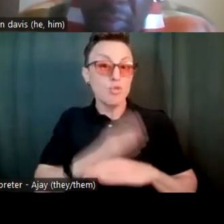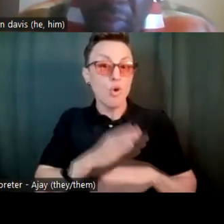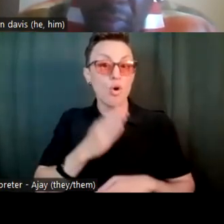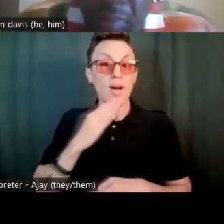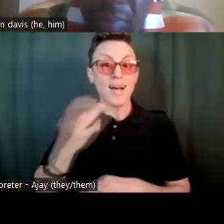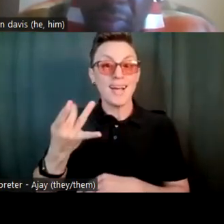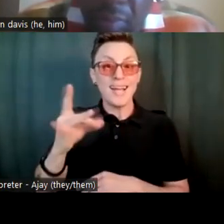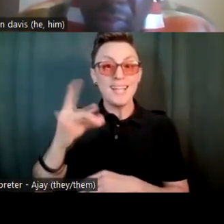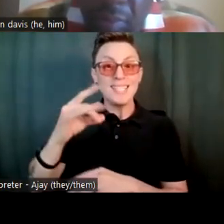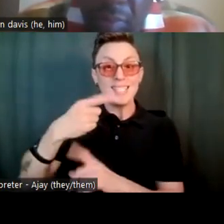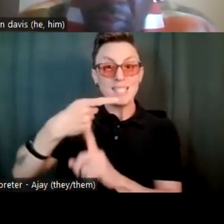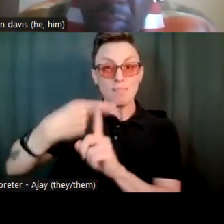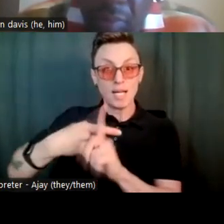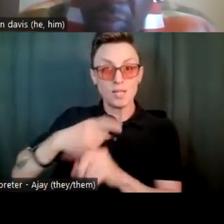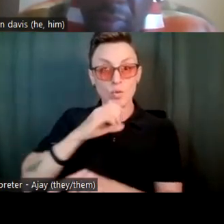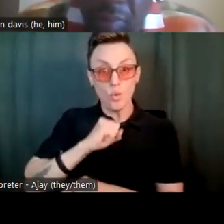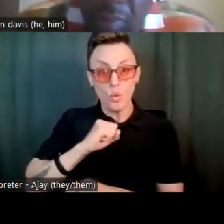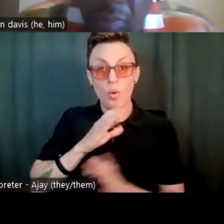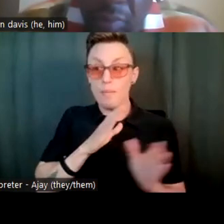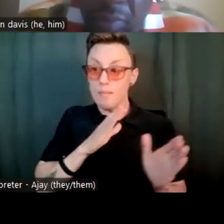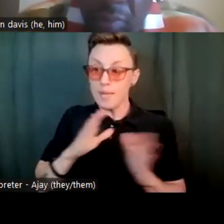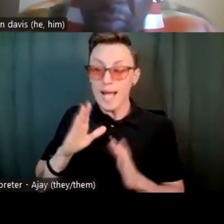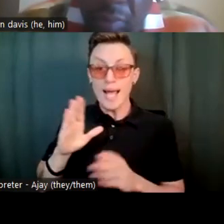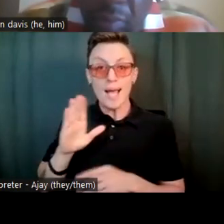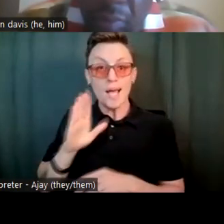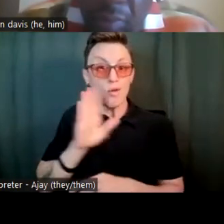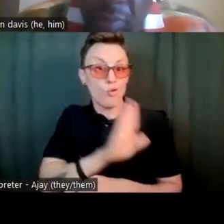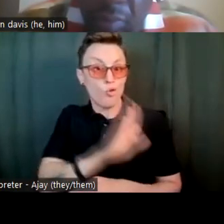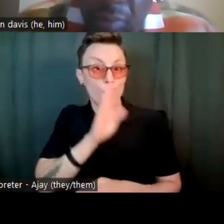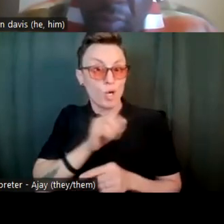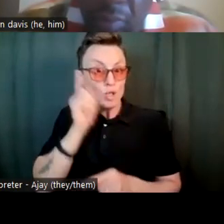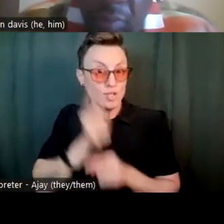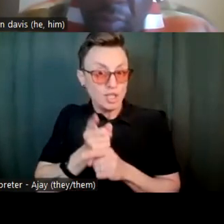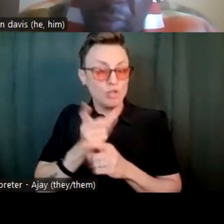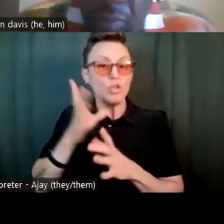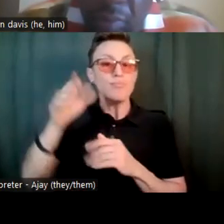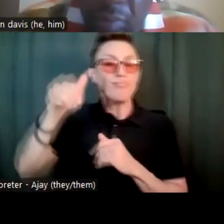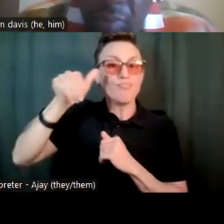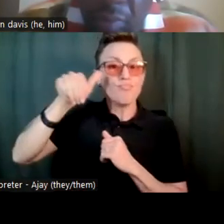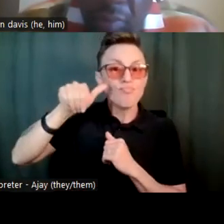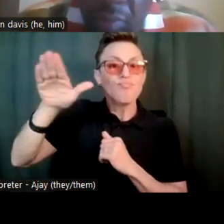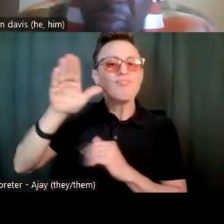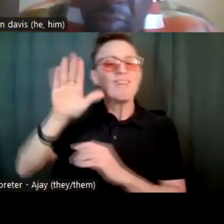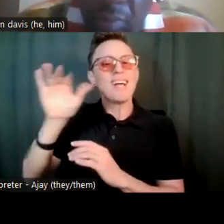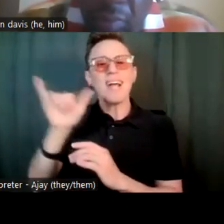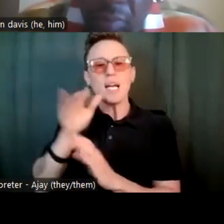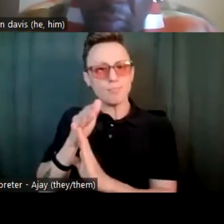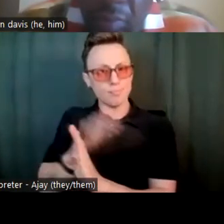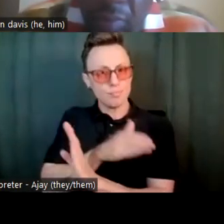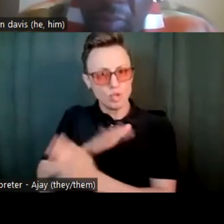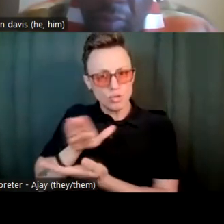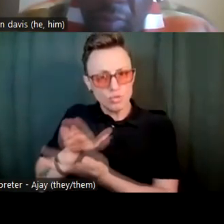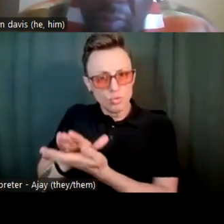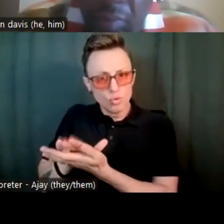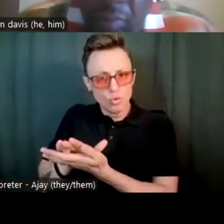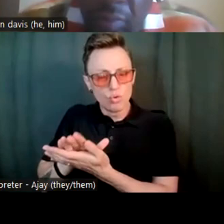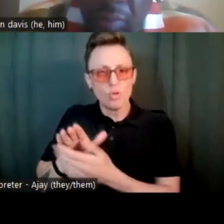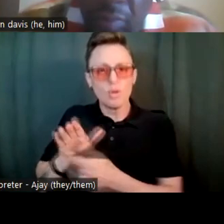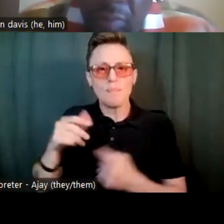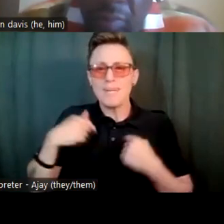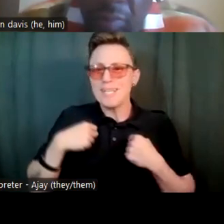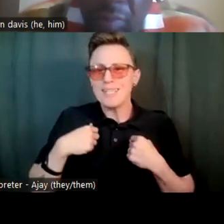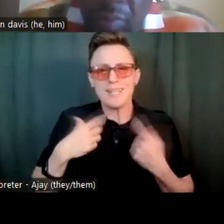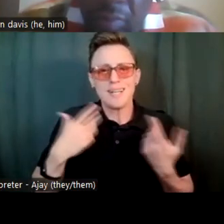planned to send her brother and sister to preschool. And I had no idea what I